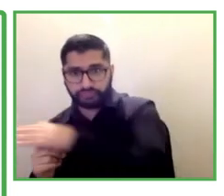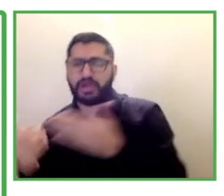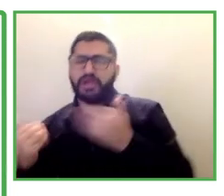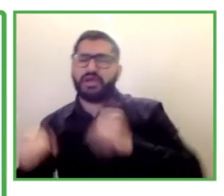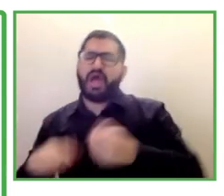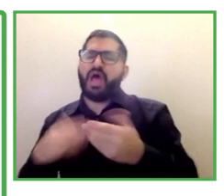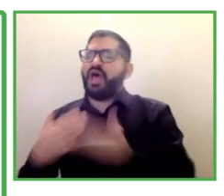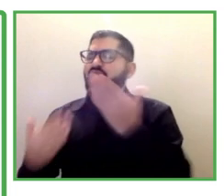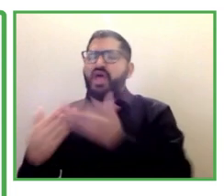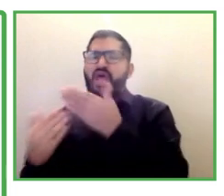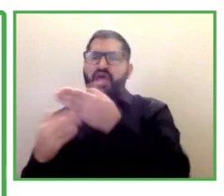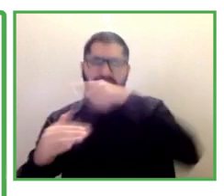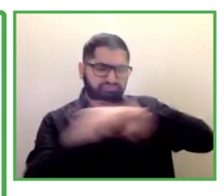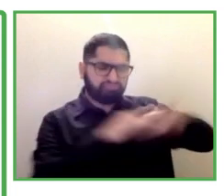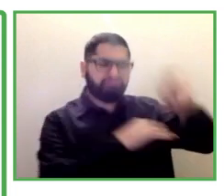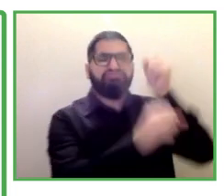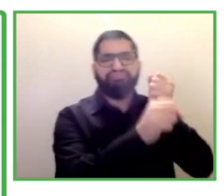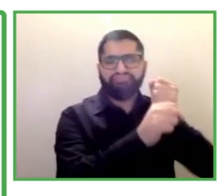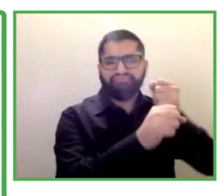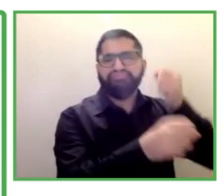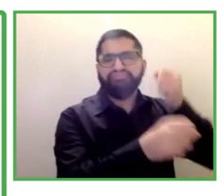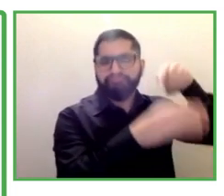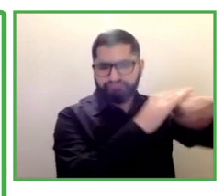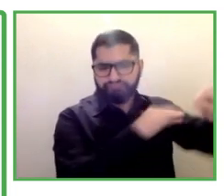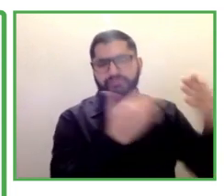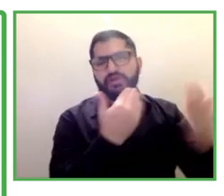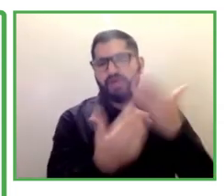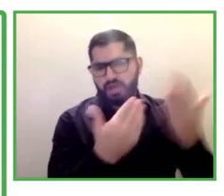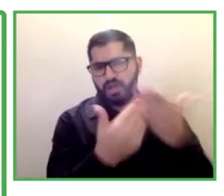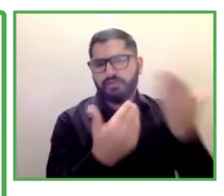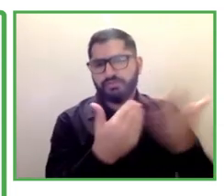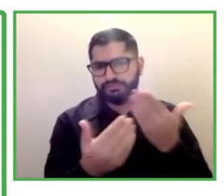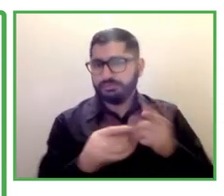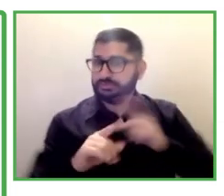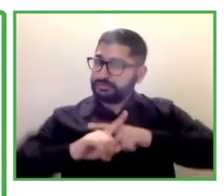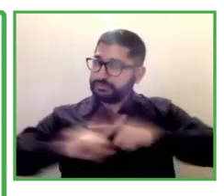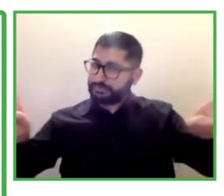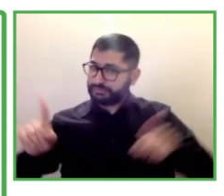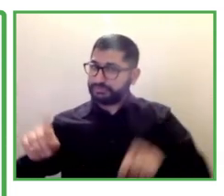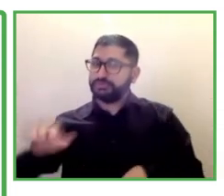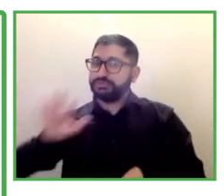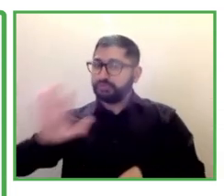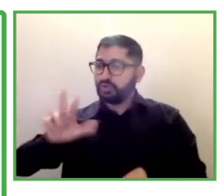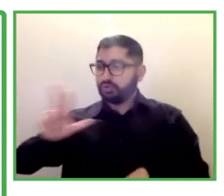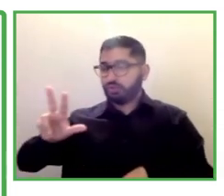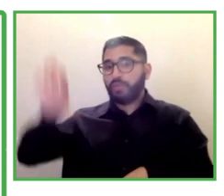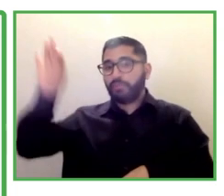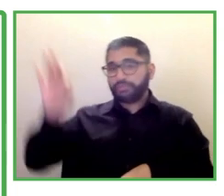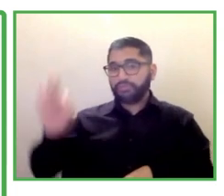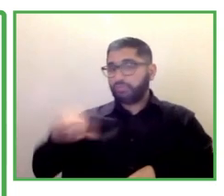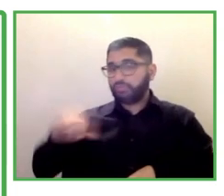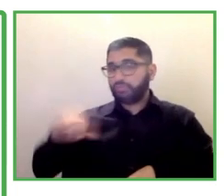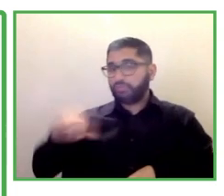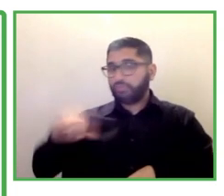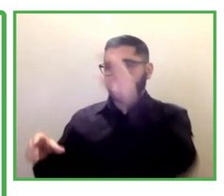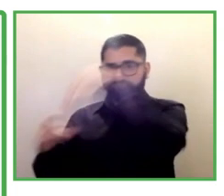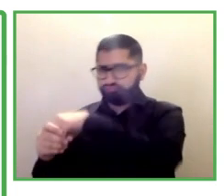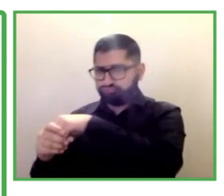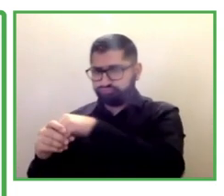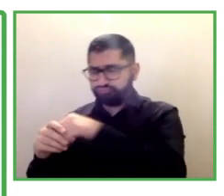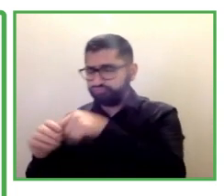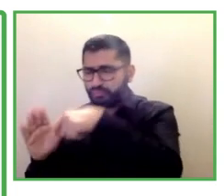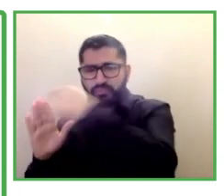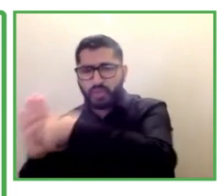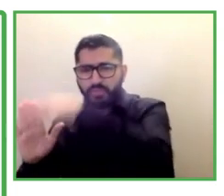coming through this particular program 99 of our alumni said they would recommend the program to others